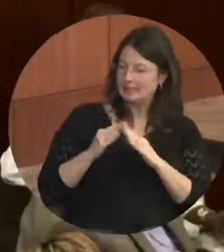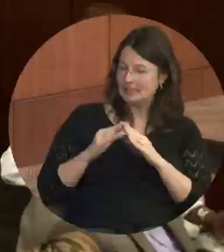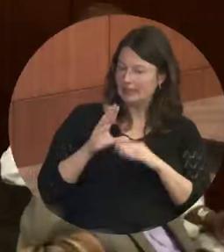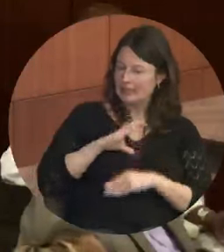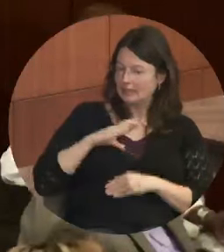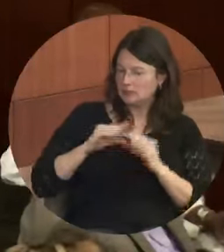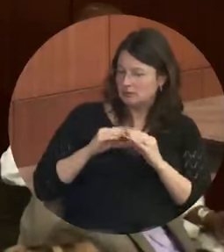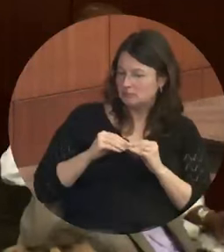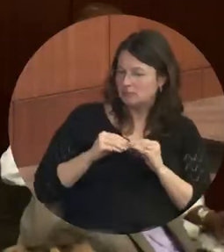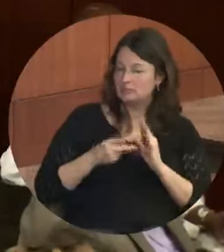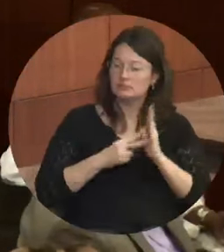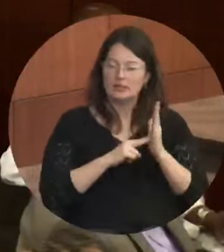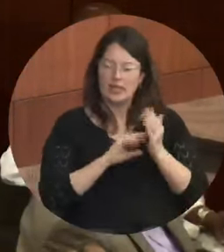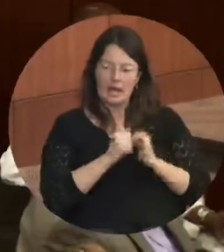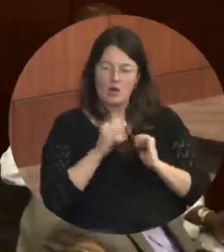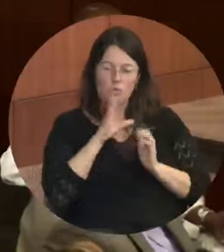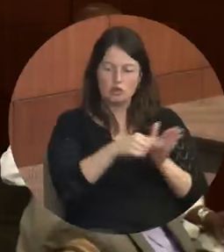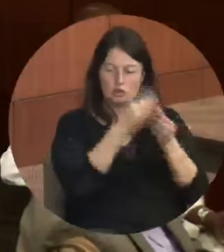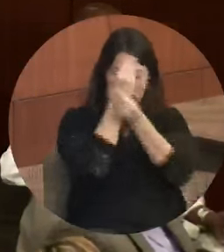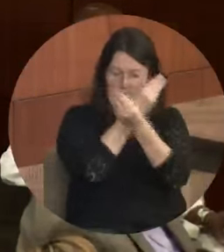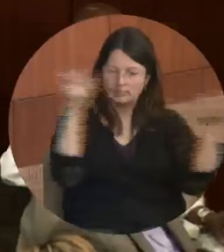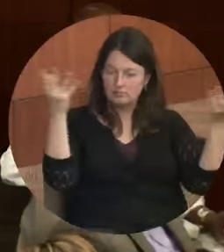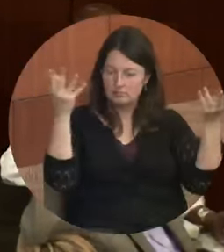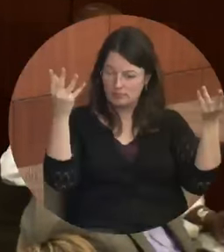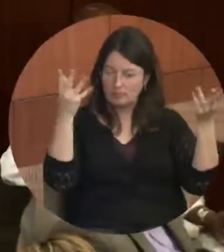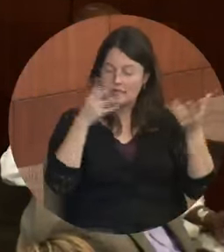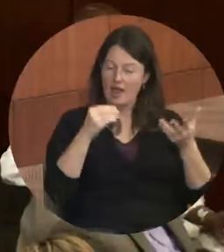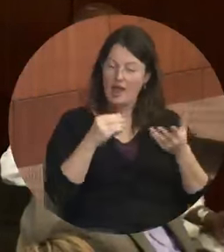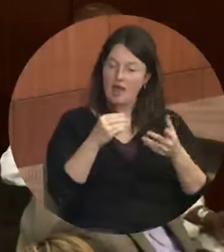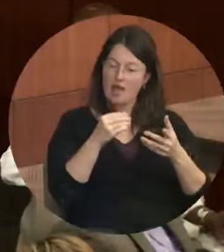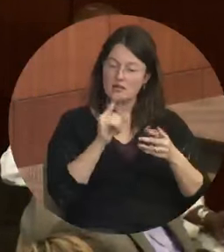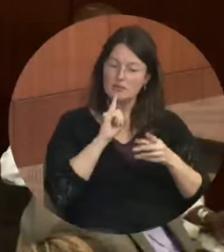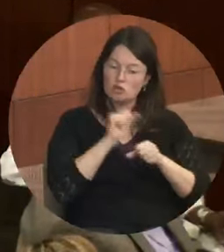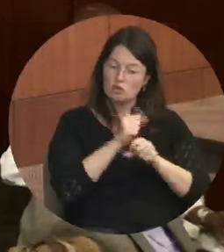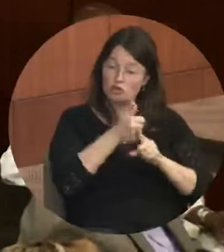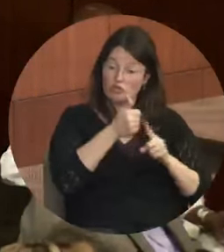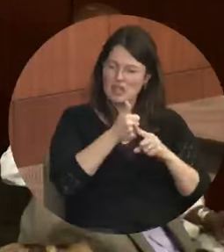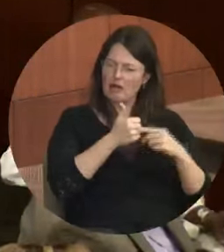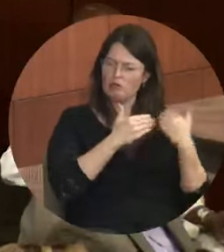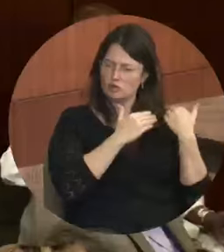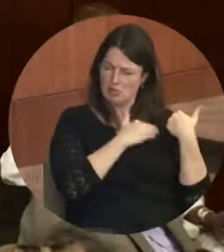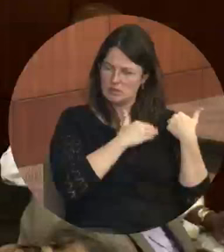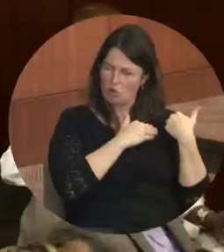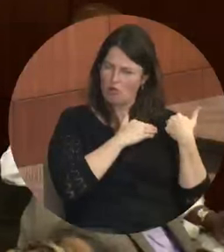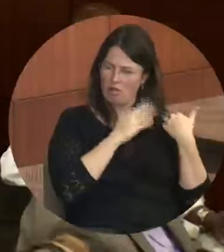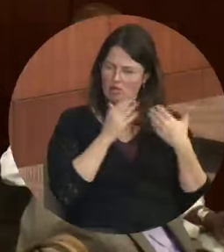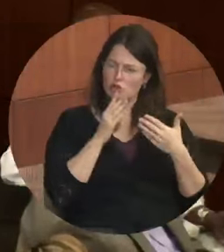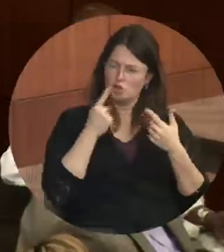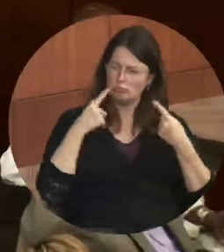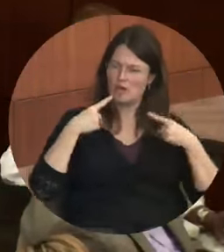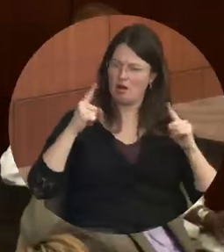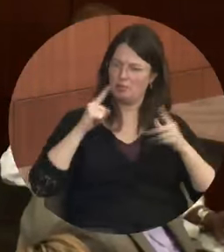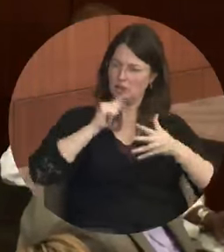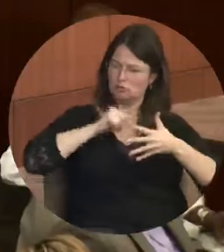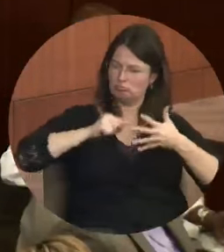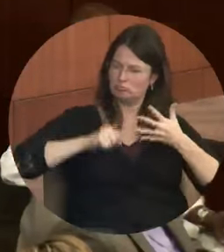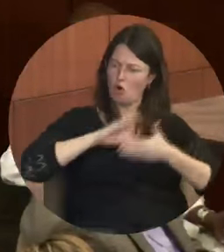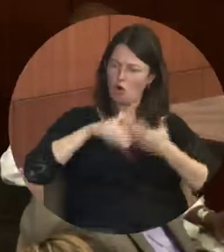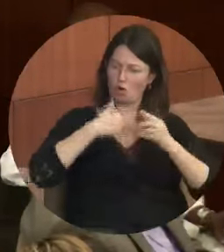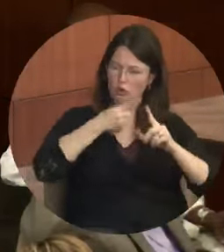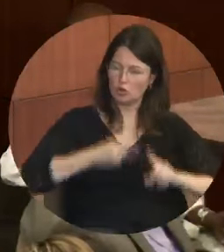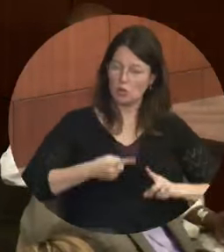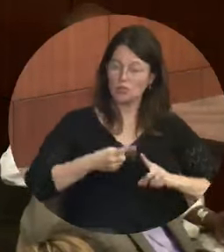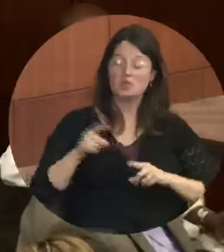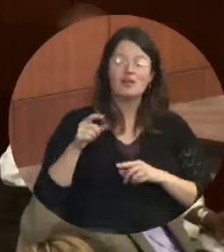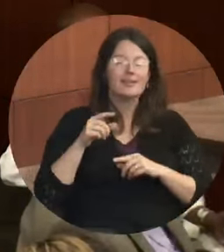process and also keep yourself accountable as you go along? And I'll close with this. There's a line in one of my songs and it